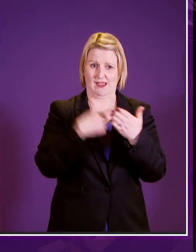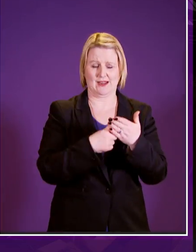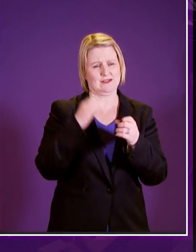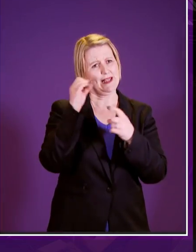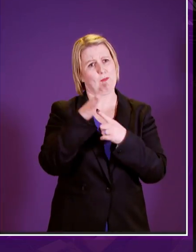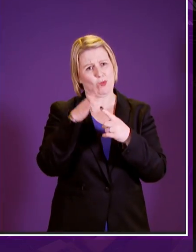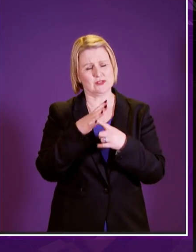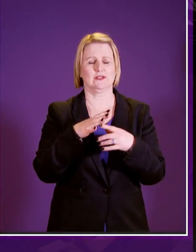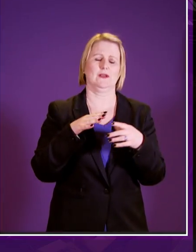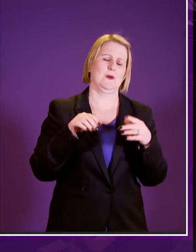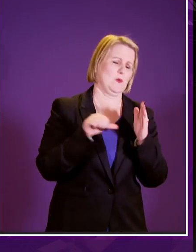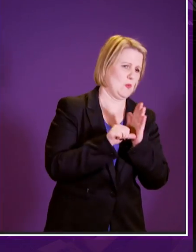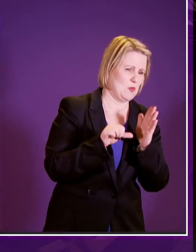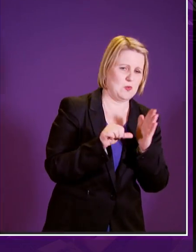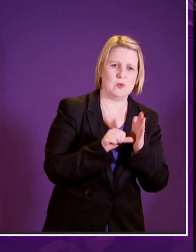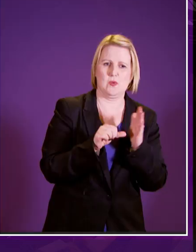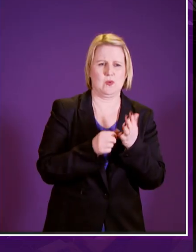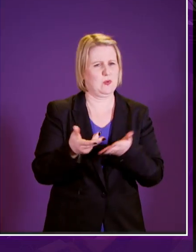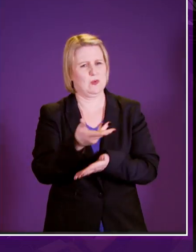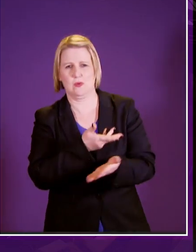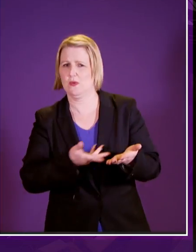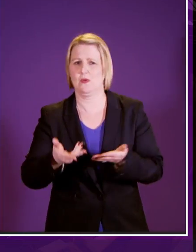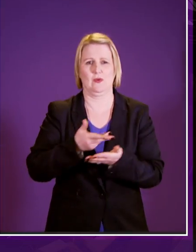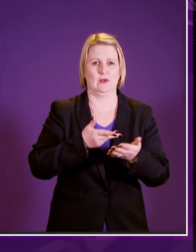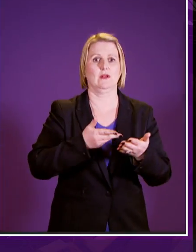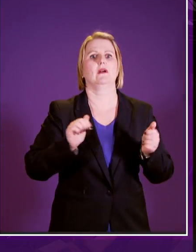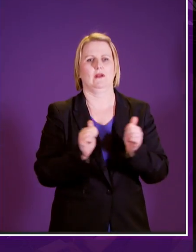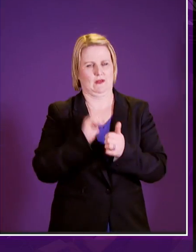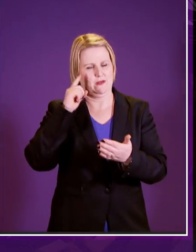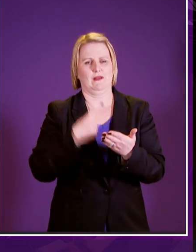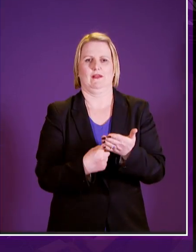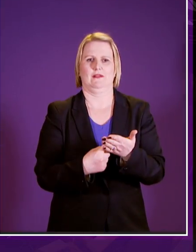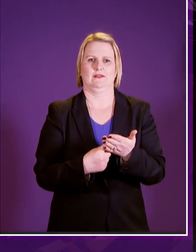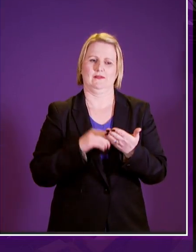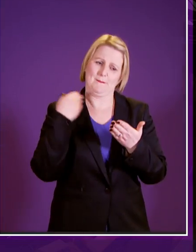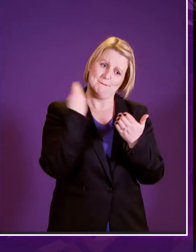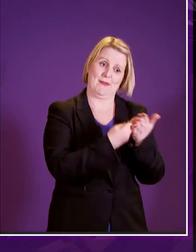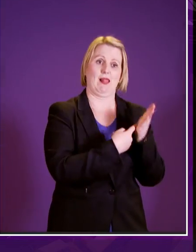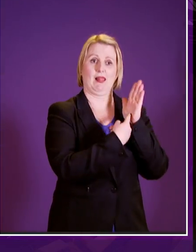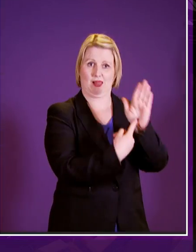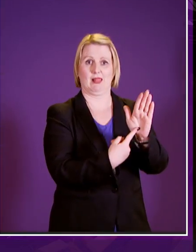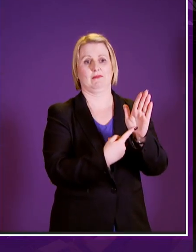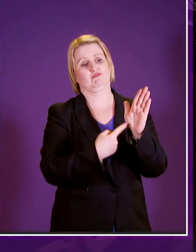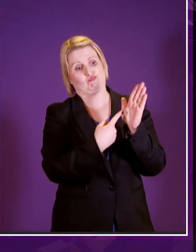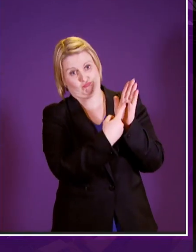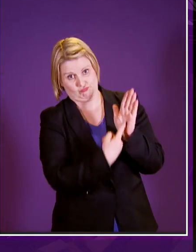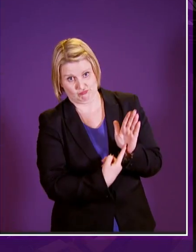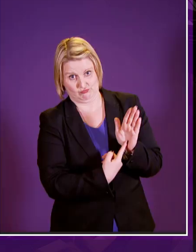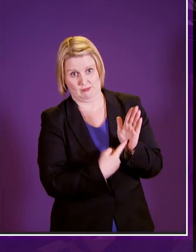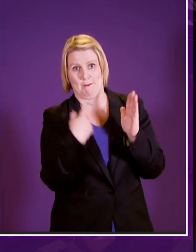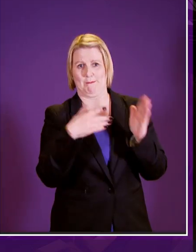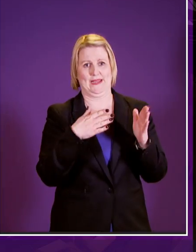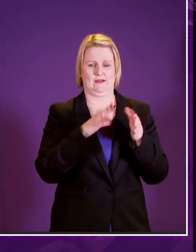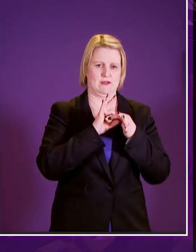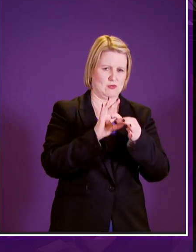difficult issues and i think that this bill in its final form which we have arrived at by working together not just today